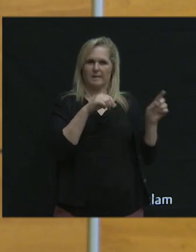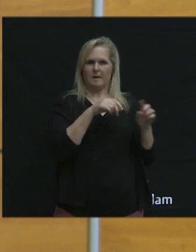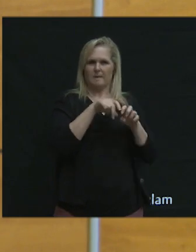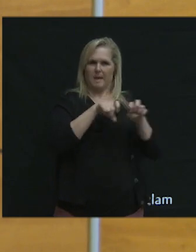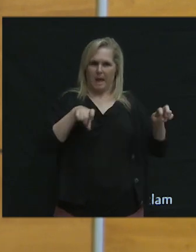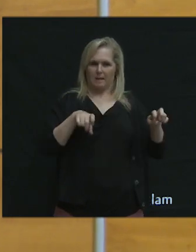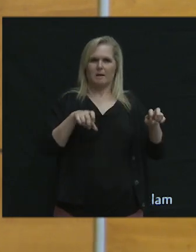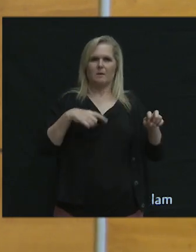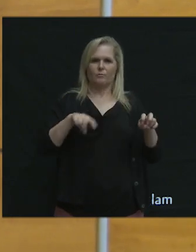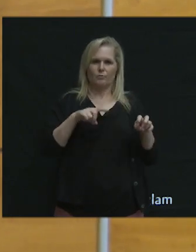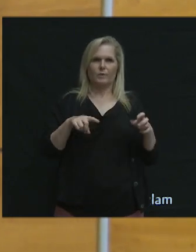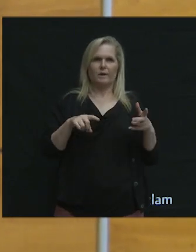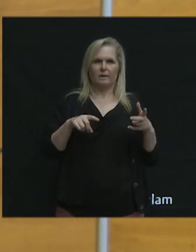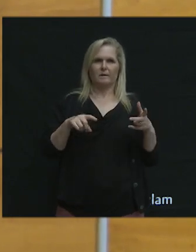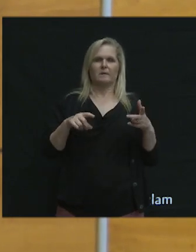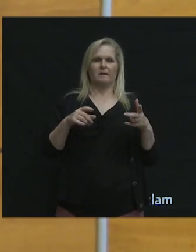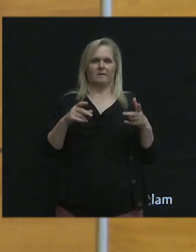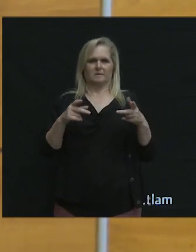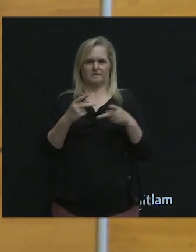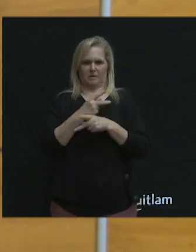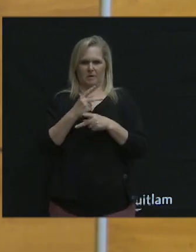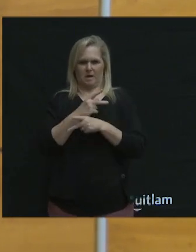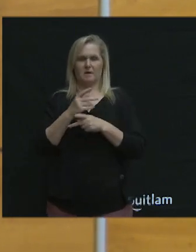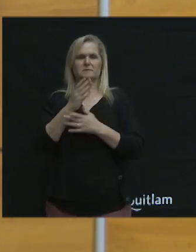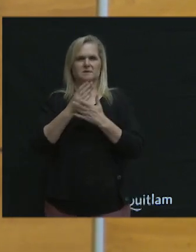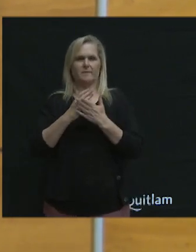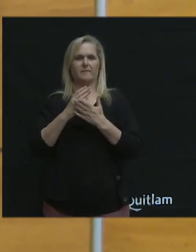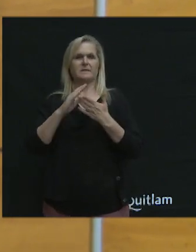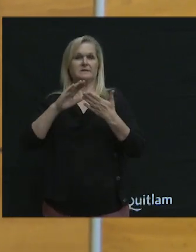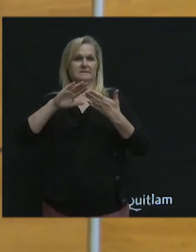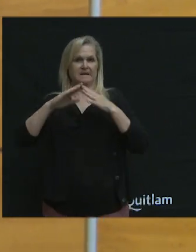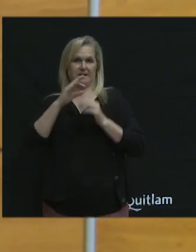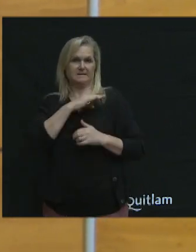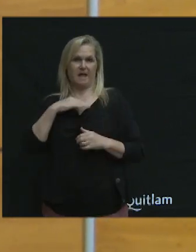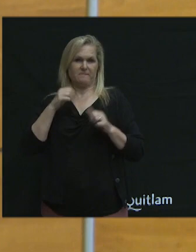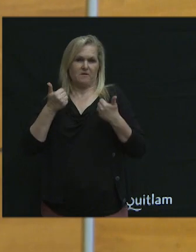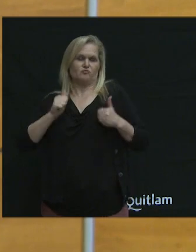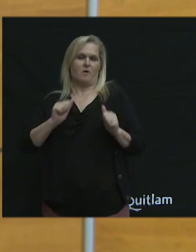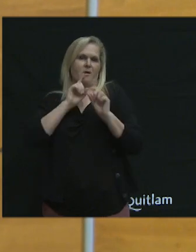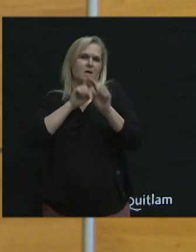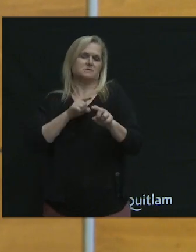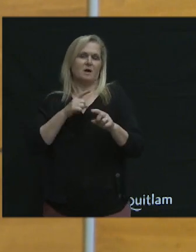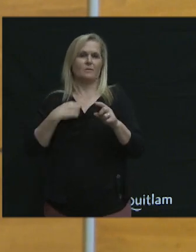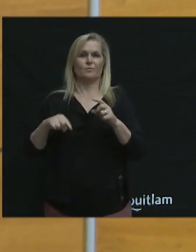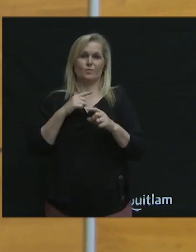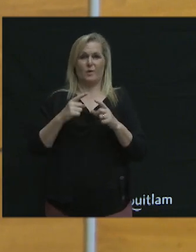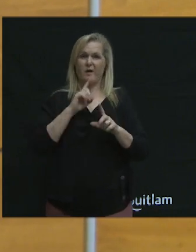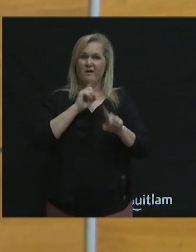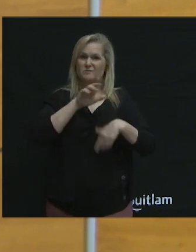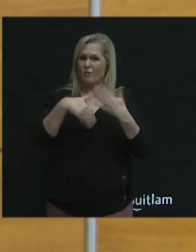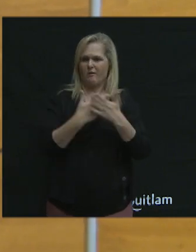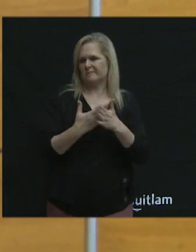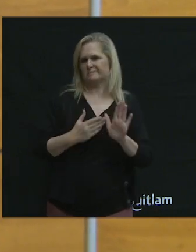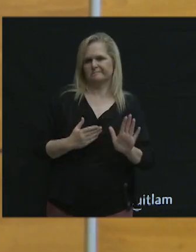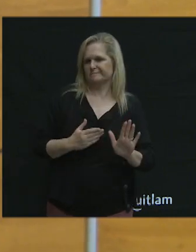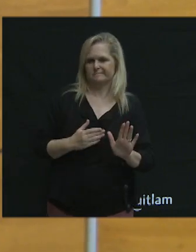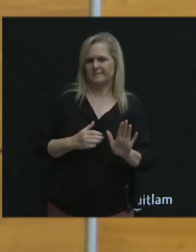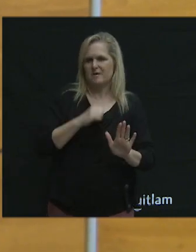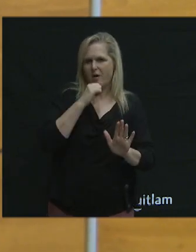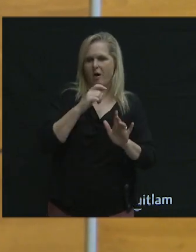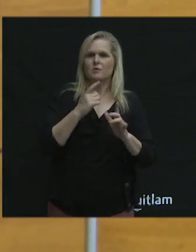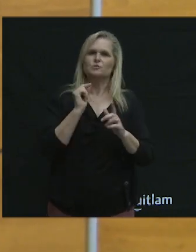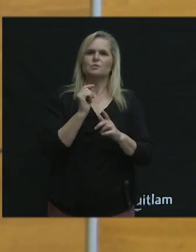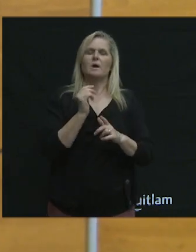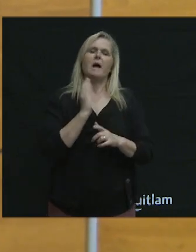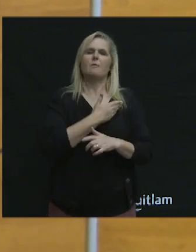working out so that some of the City of Coquitlam staff will be able to try and answer some questions. We won't get through them all, but we're going to do our best. And if